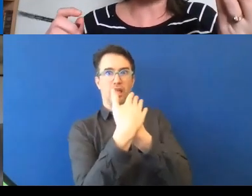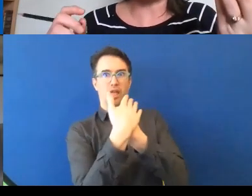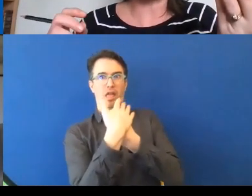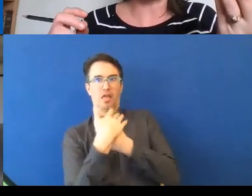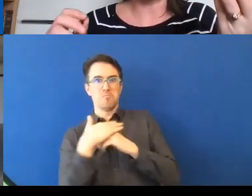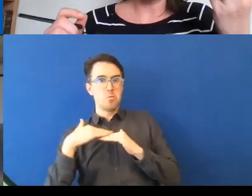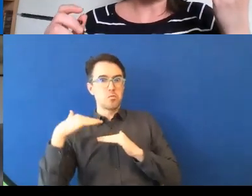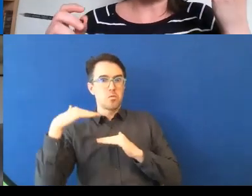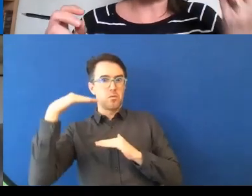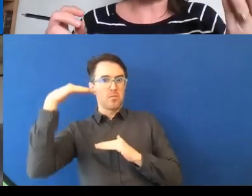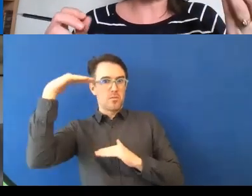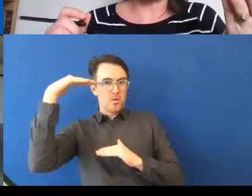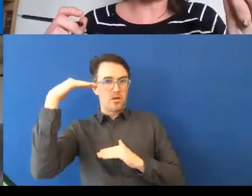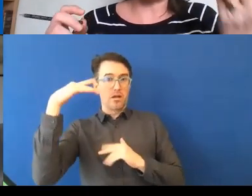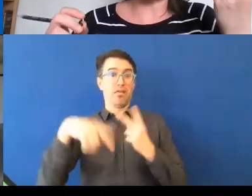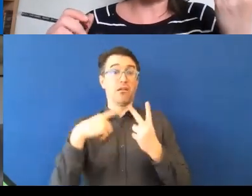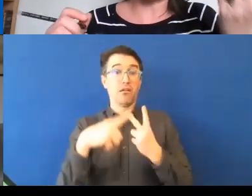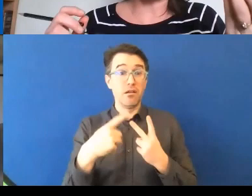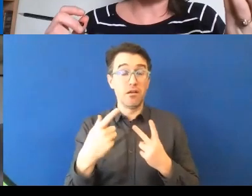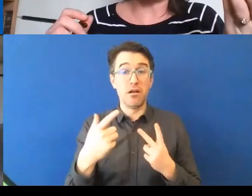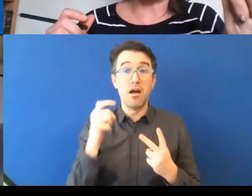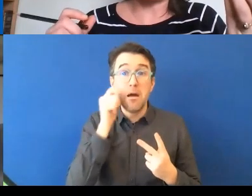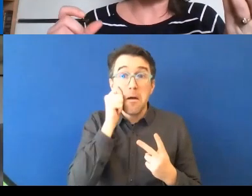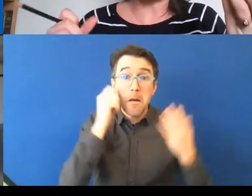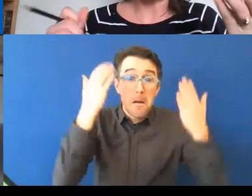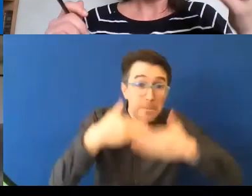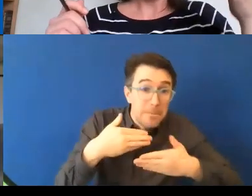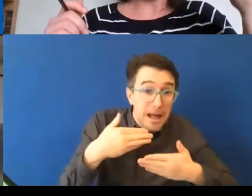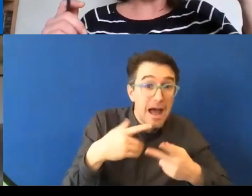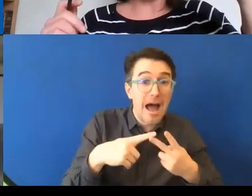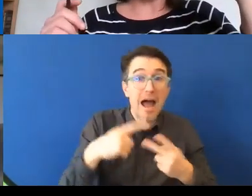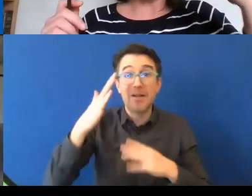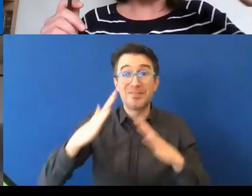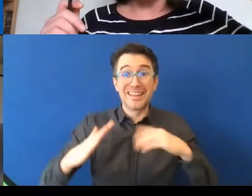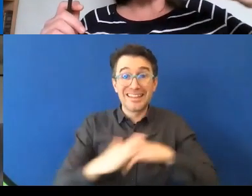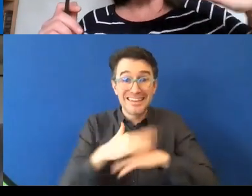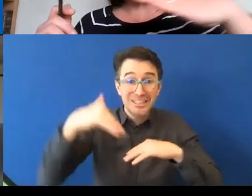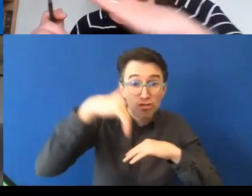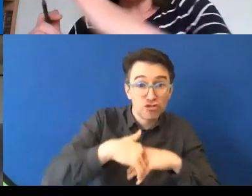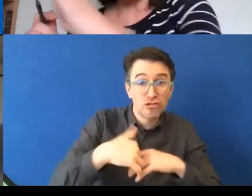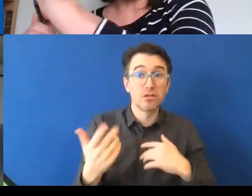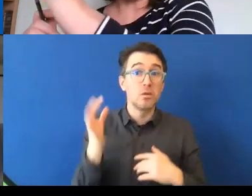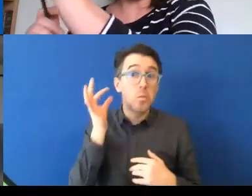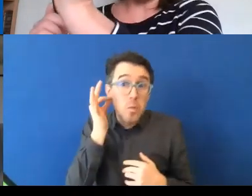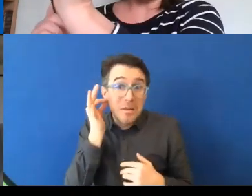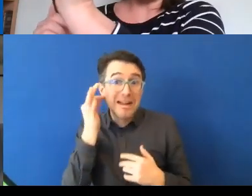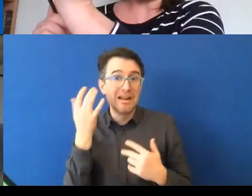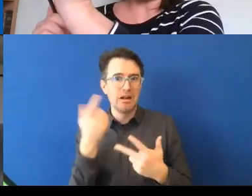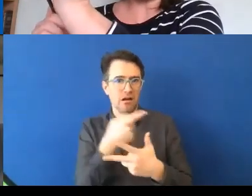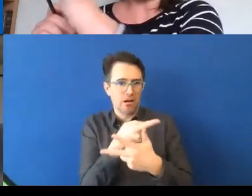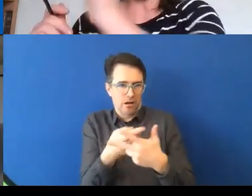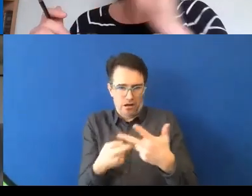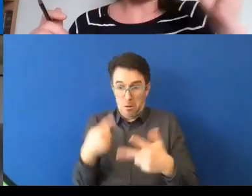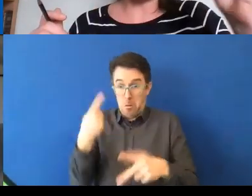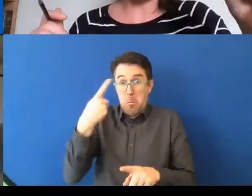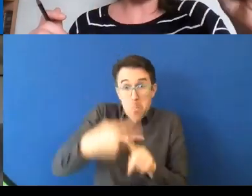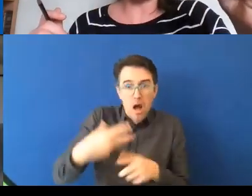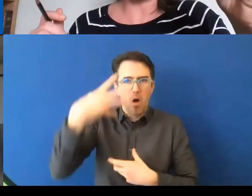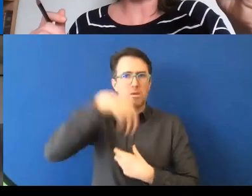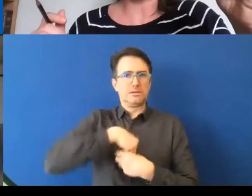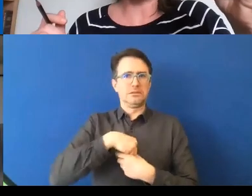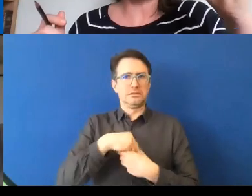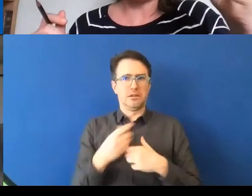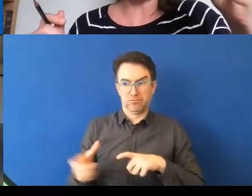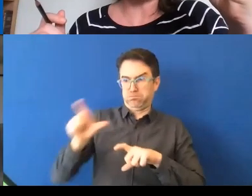biases in them that discriminate against race and gender. So you are undermining other forms of inclusion by